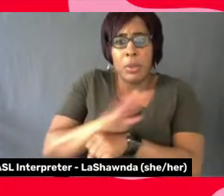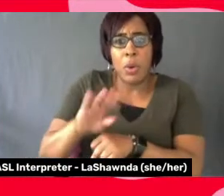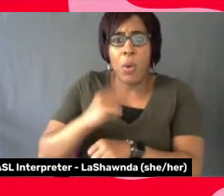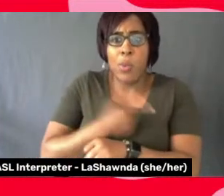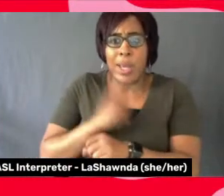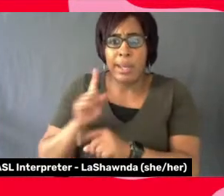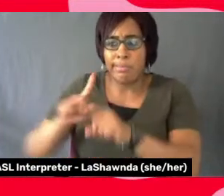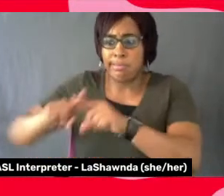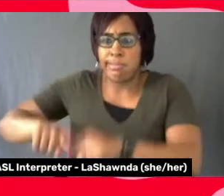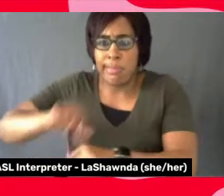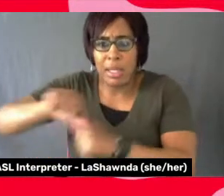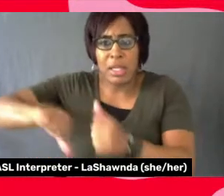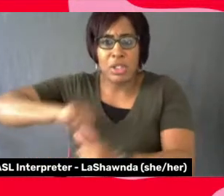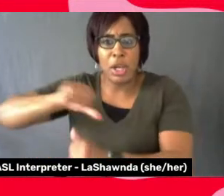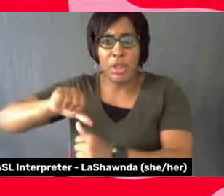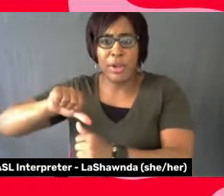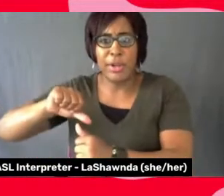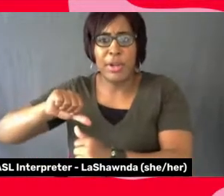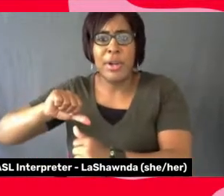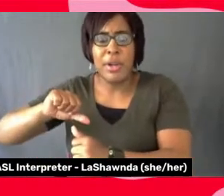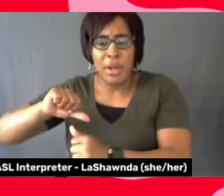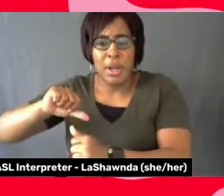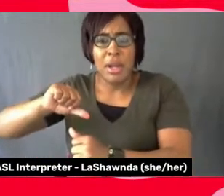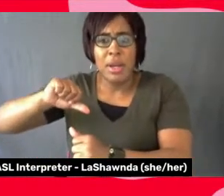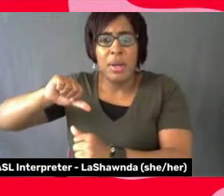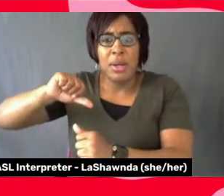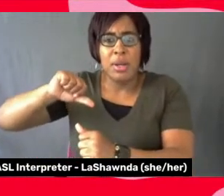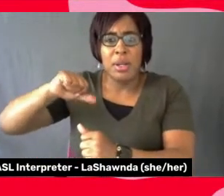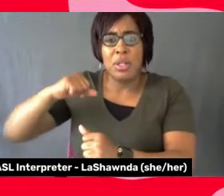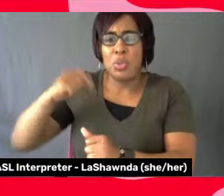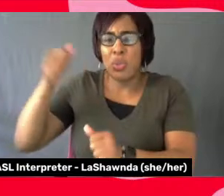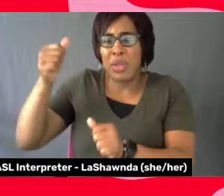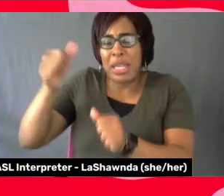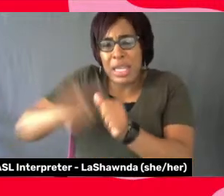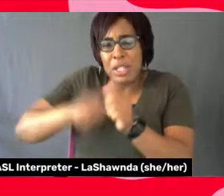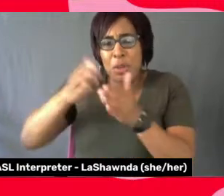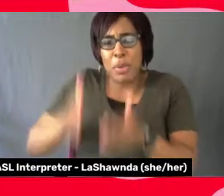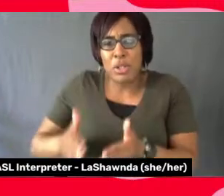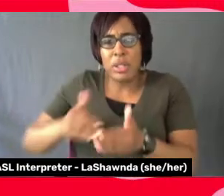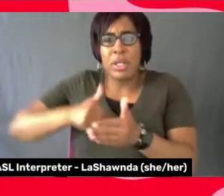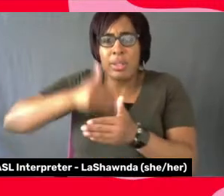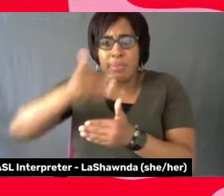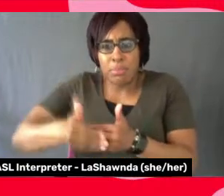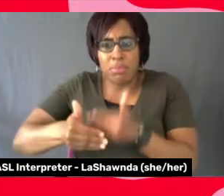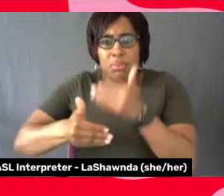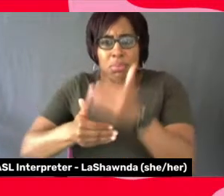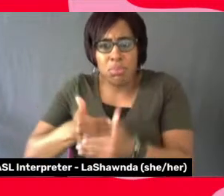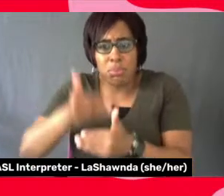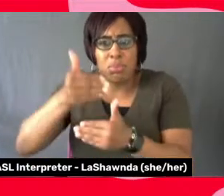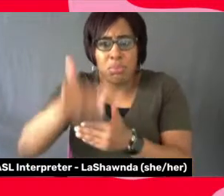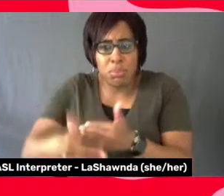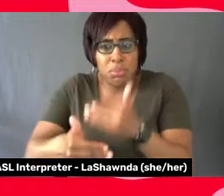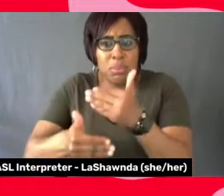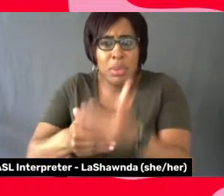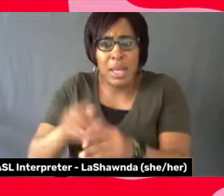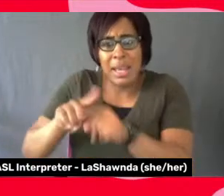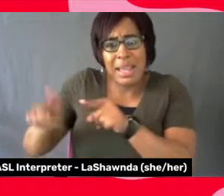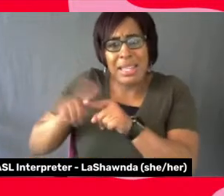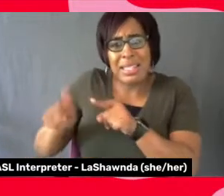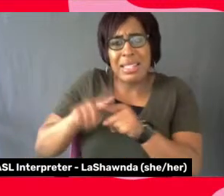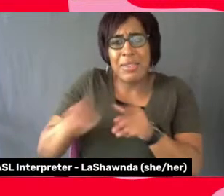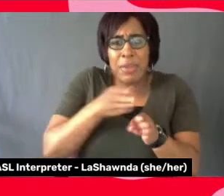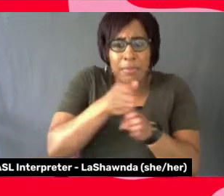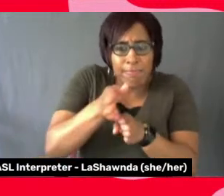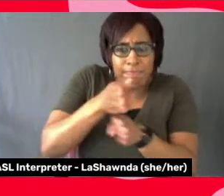we're making strides in these, in these institutions and in these fields that, you know, are built on,